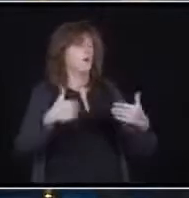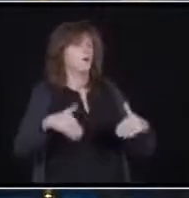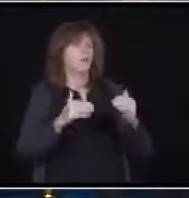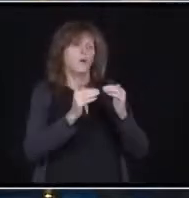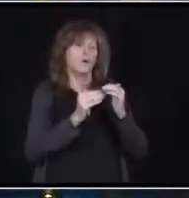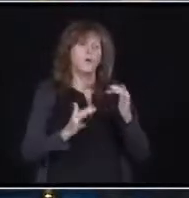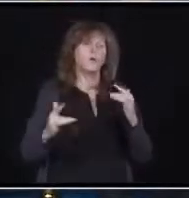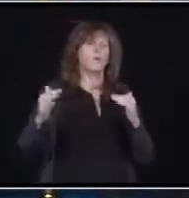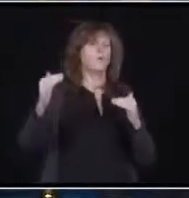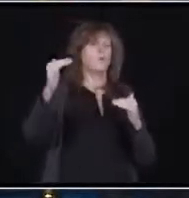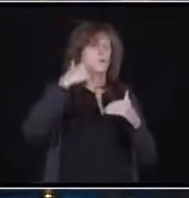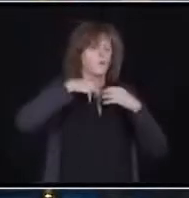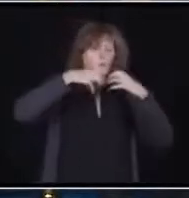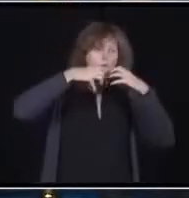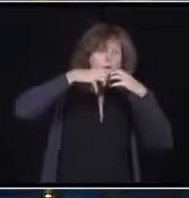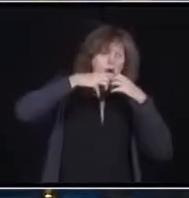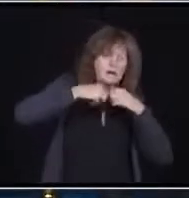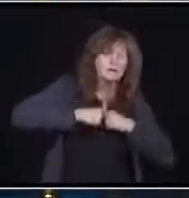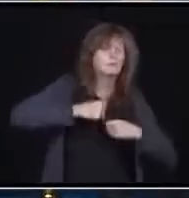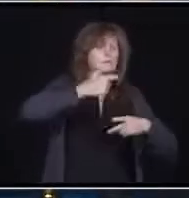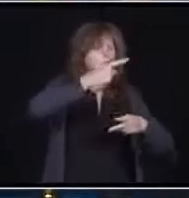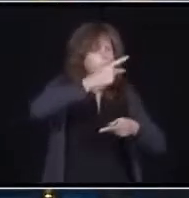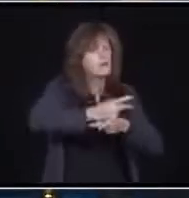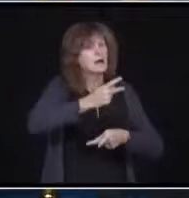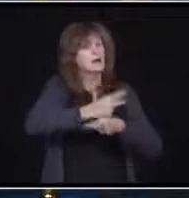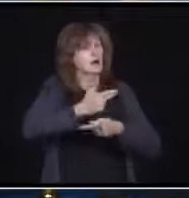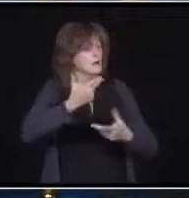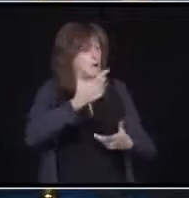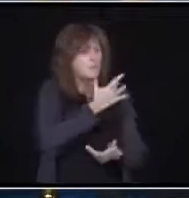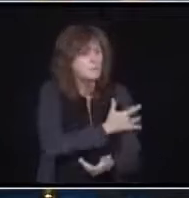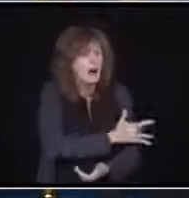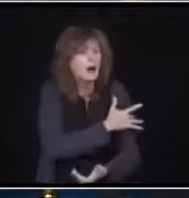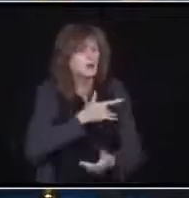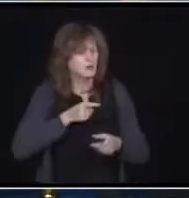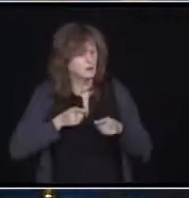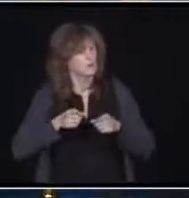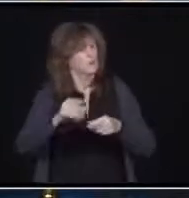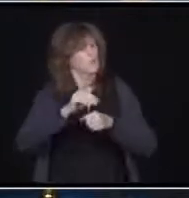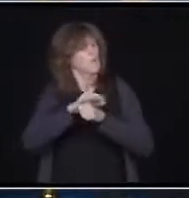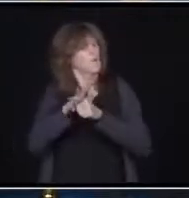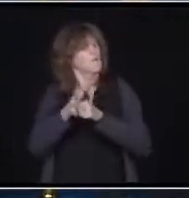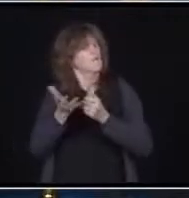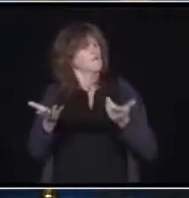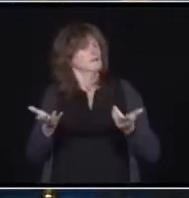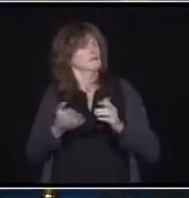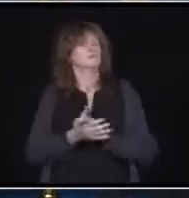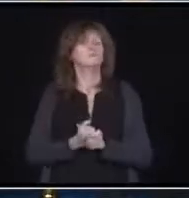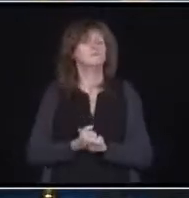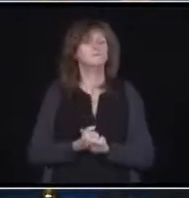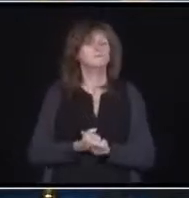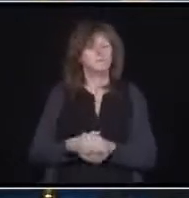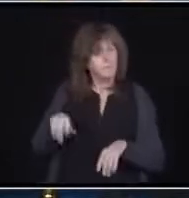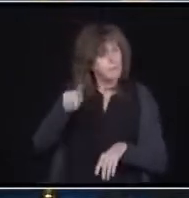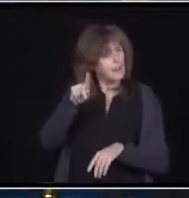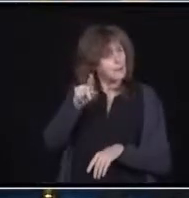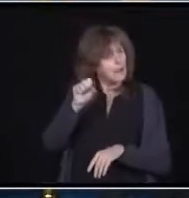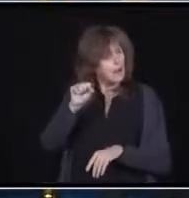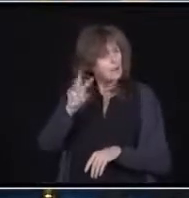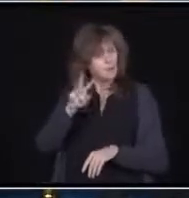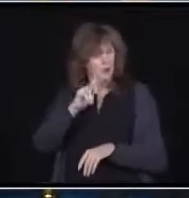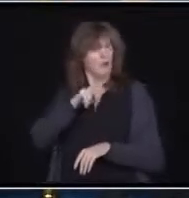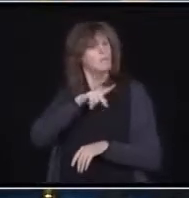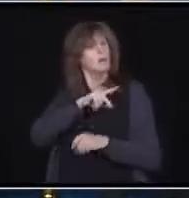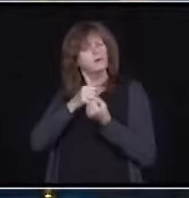help patients throughout the COVID-19 outbreak in Ontario. Personal support workers or PSWs and direct support